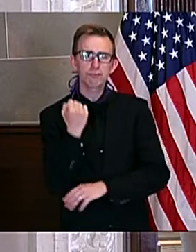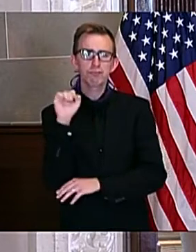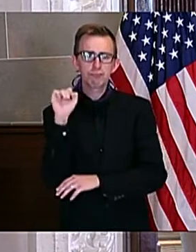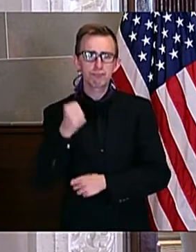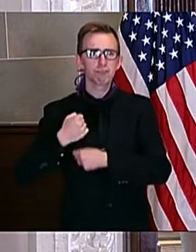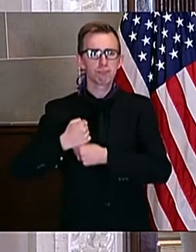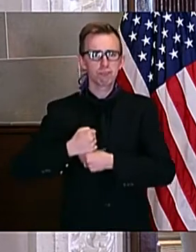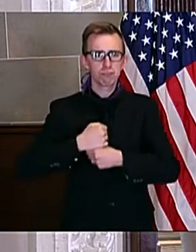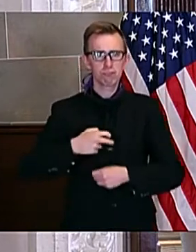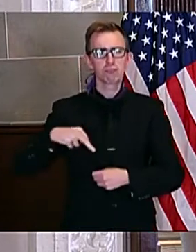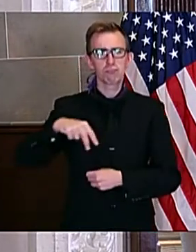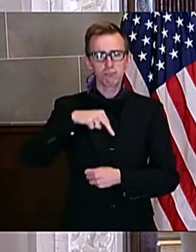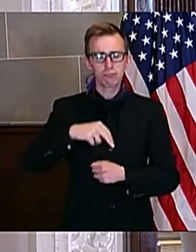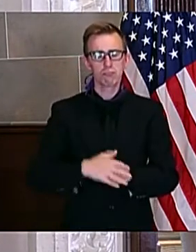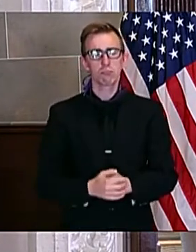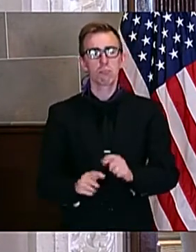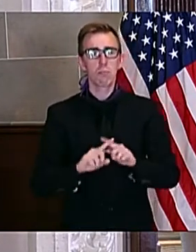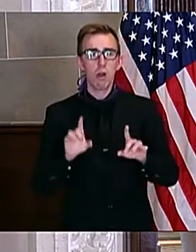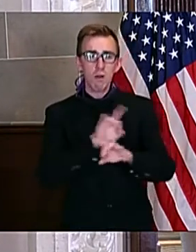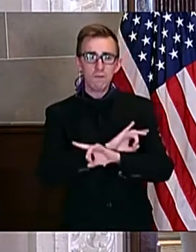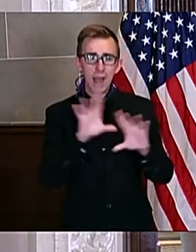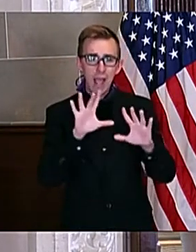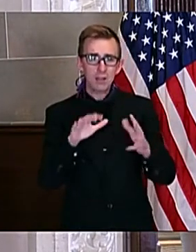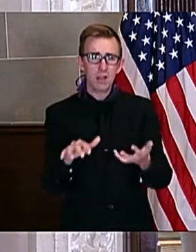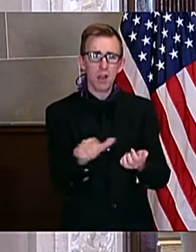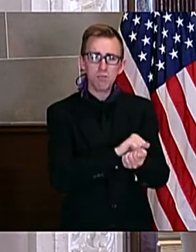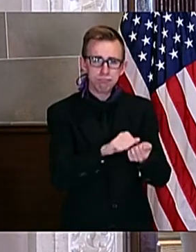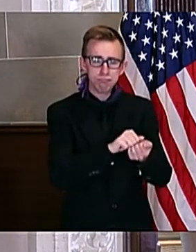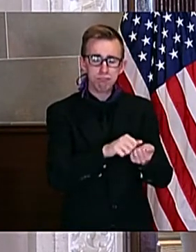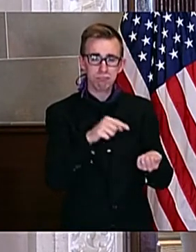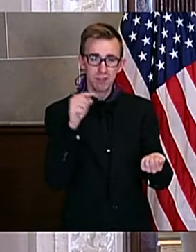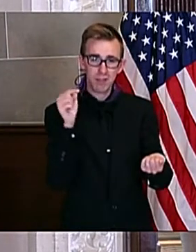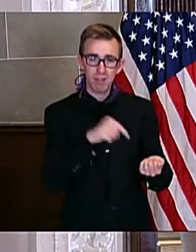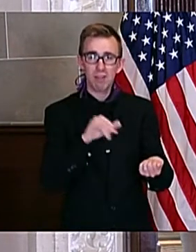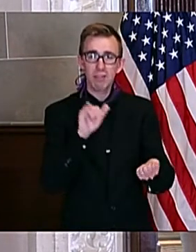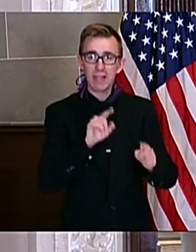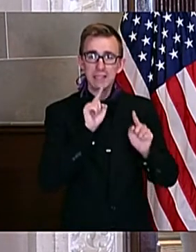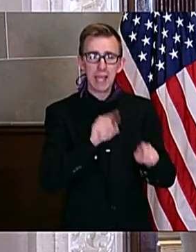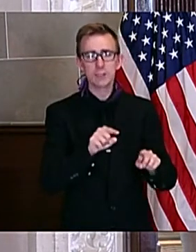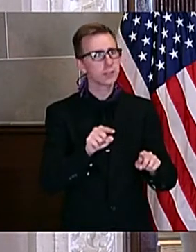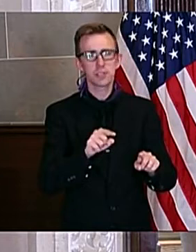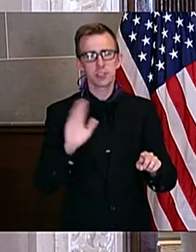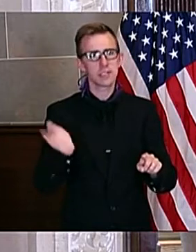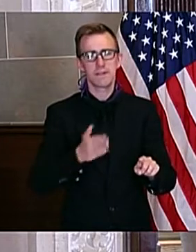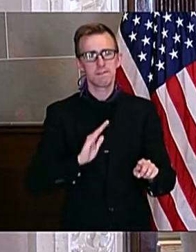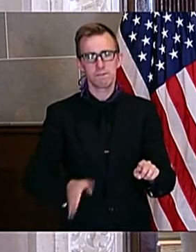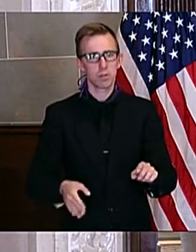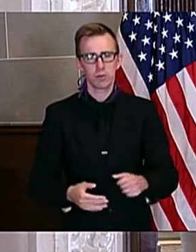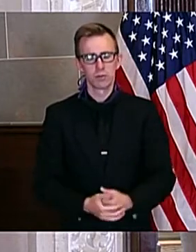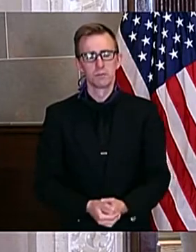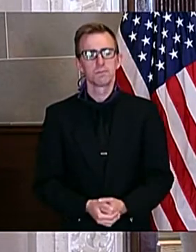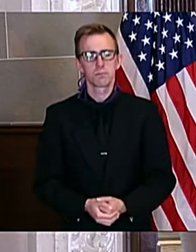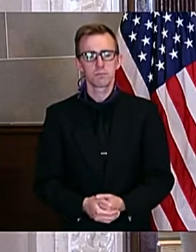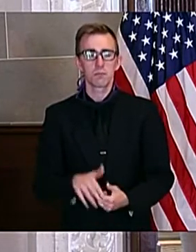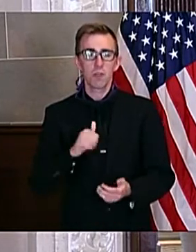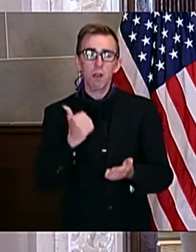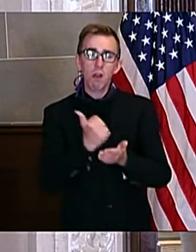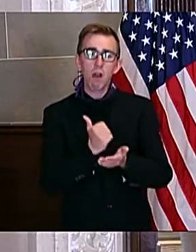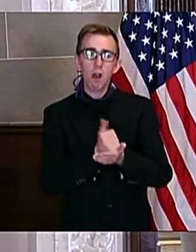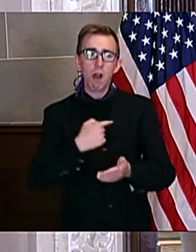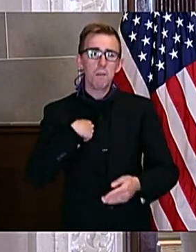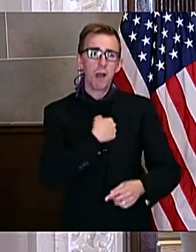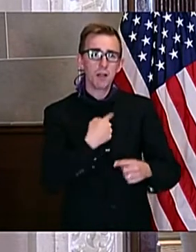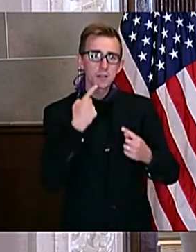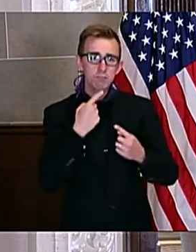But violence and destruction will never be the answer. It does not help us achieve